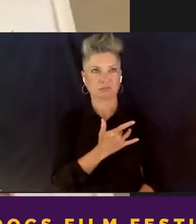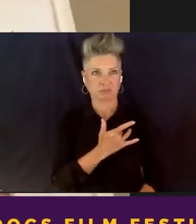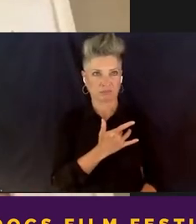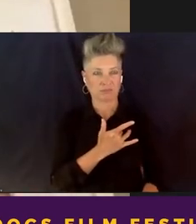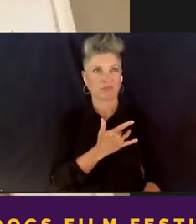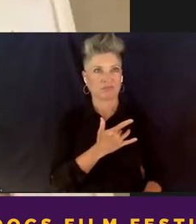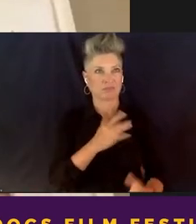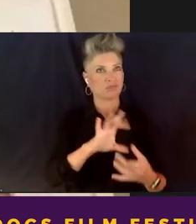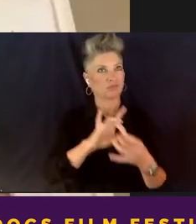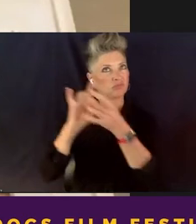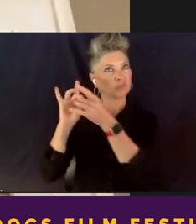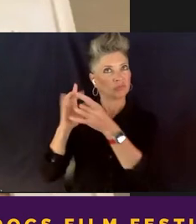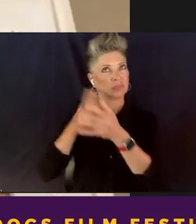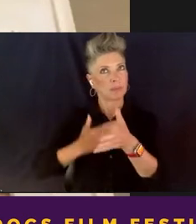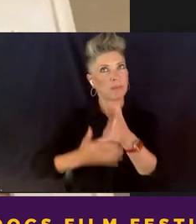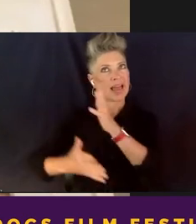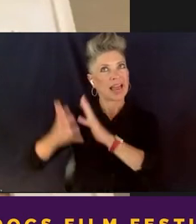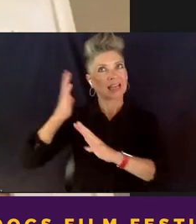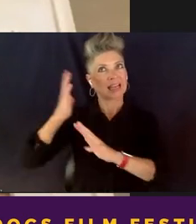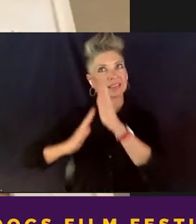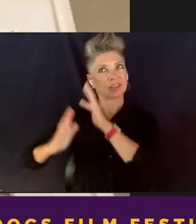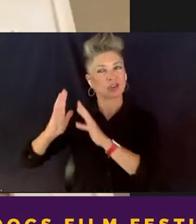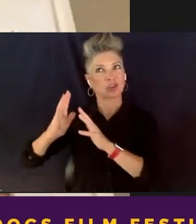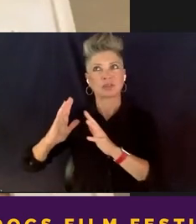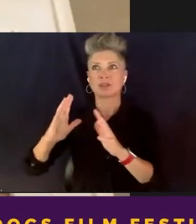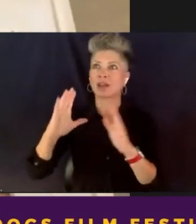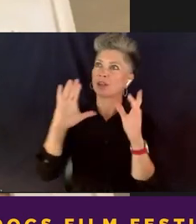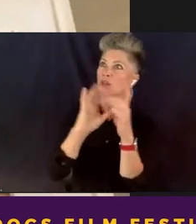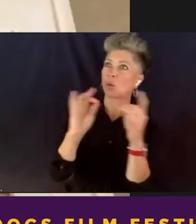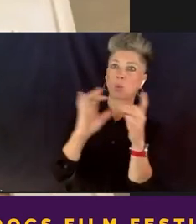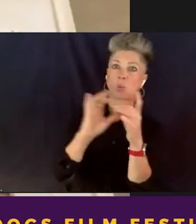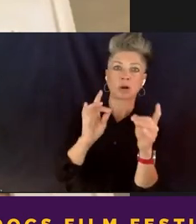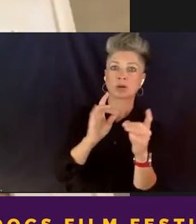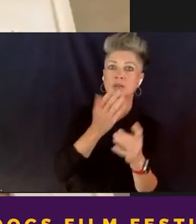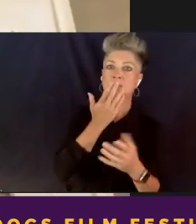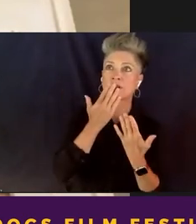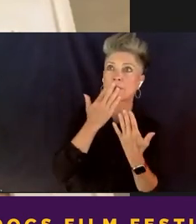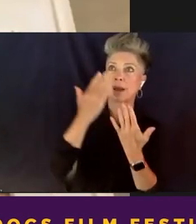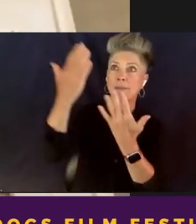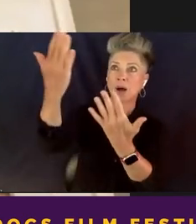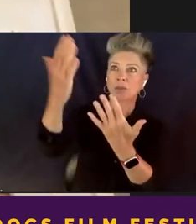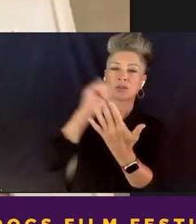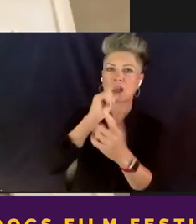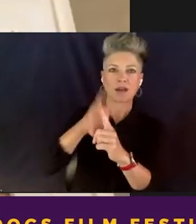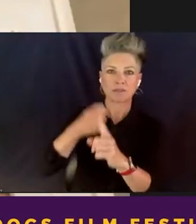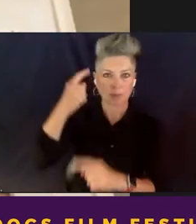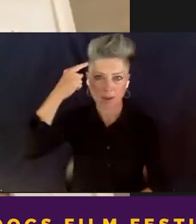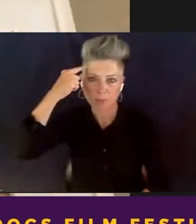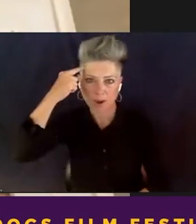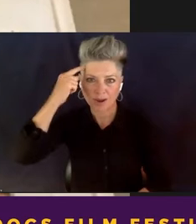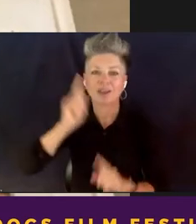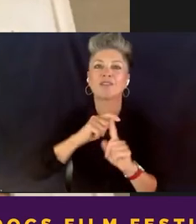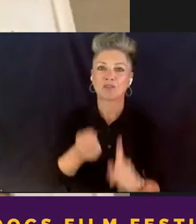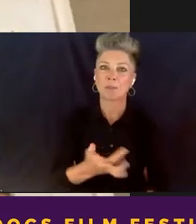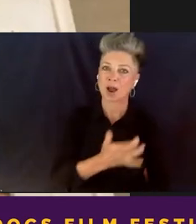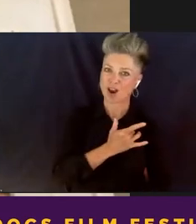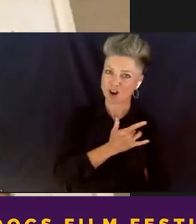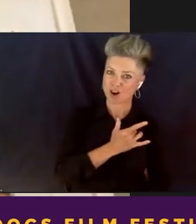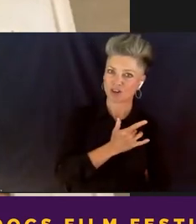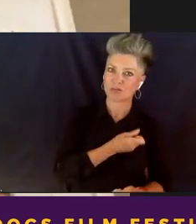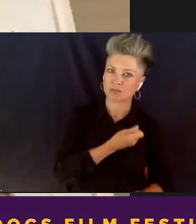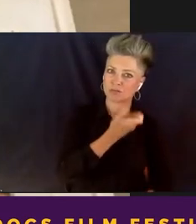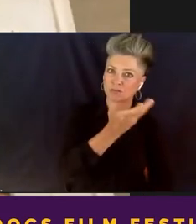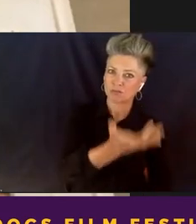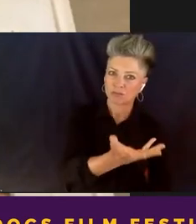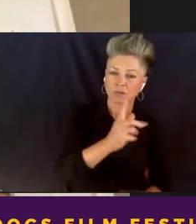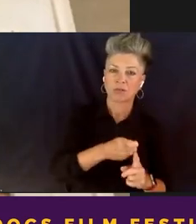like the words that was coming out of my mouth. It wasn't from my brain. It was from my heart and it was from my soul. It wasn't nothing